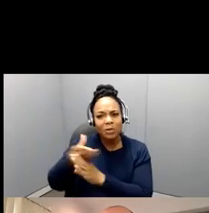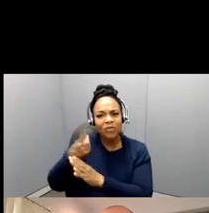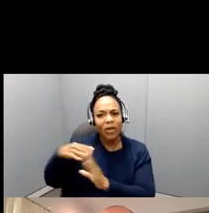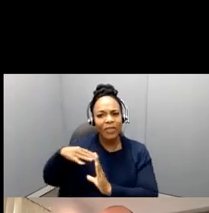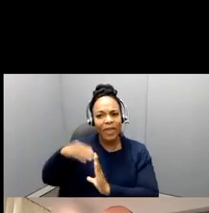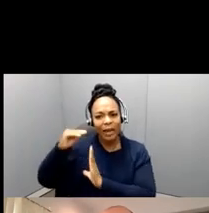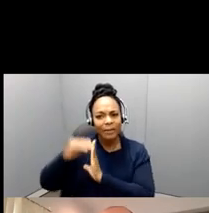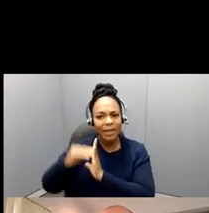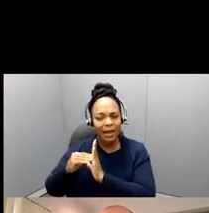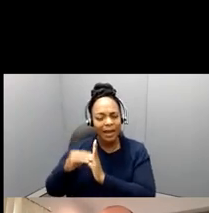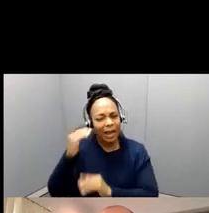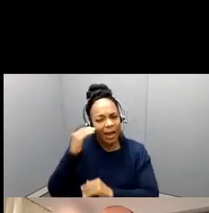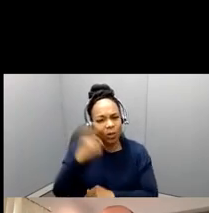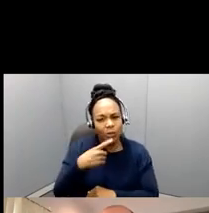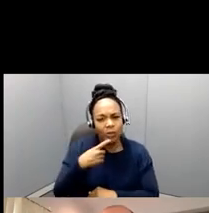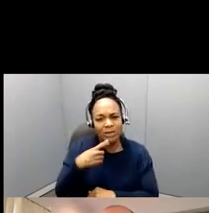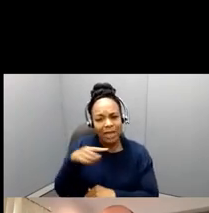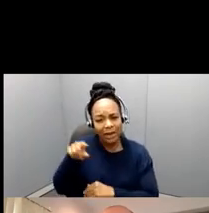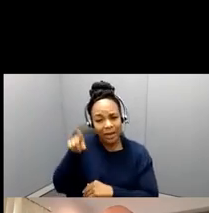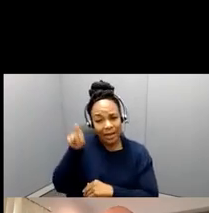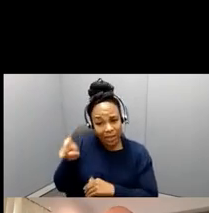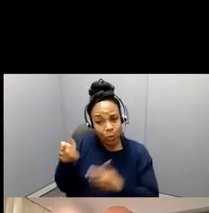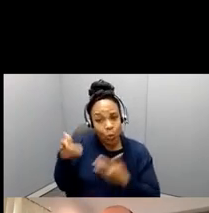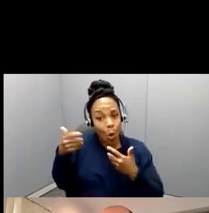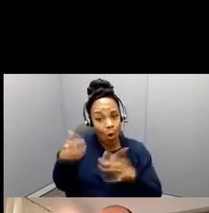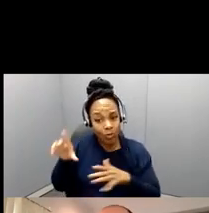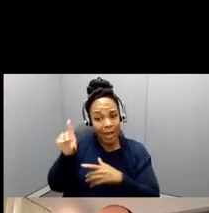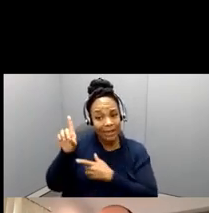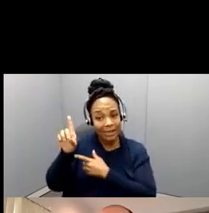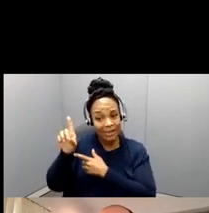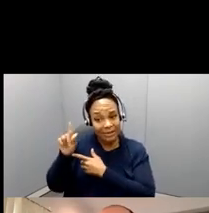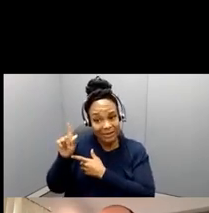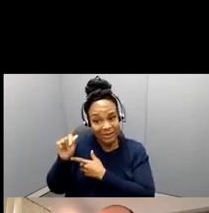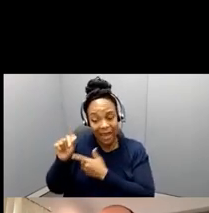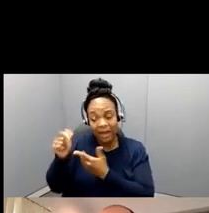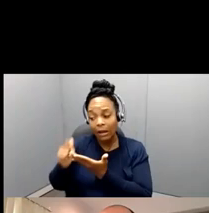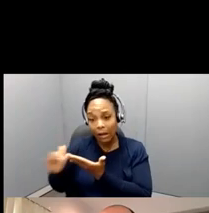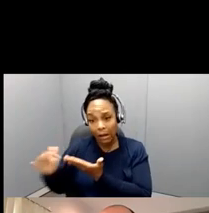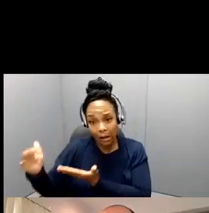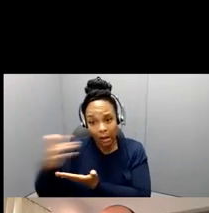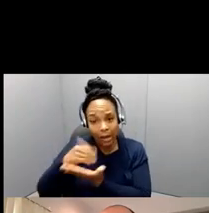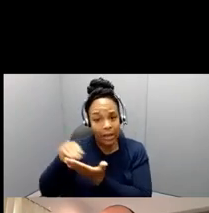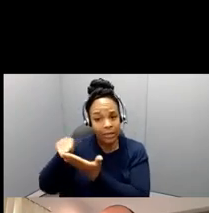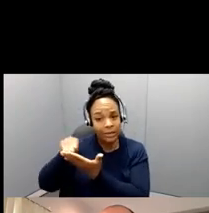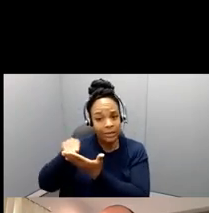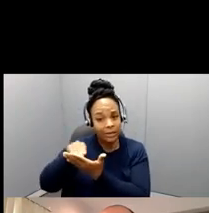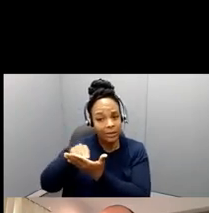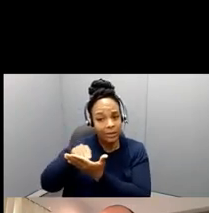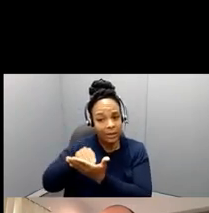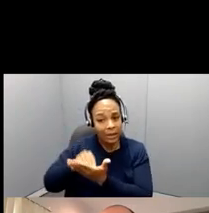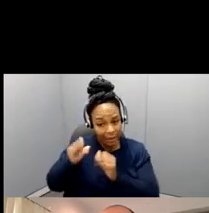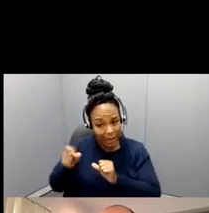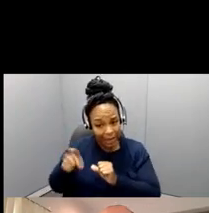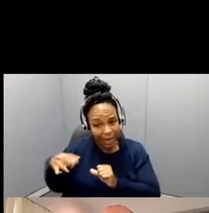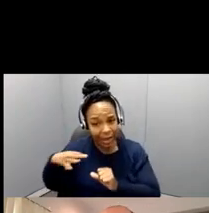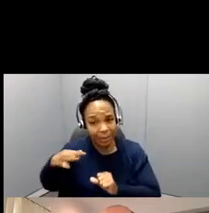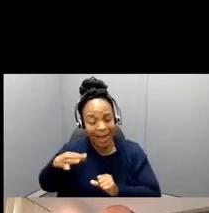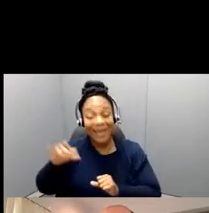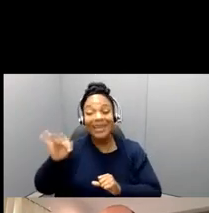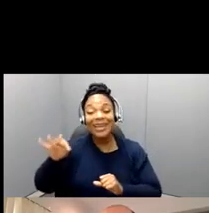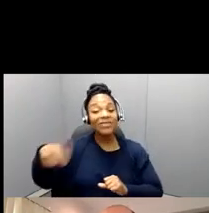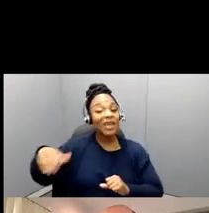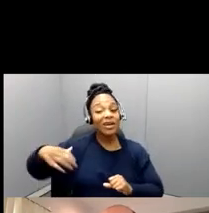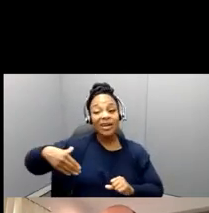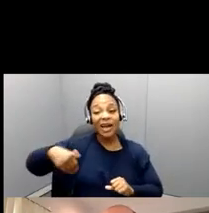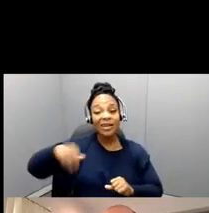if they can apply, if they're, you know, not quite up to candidacy, but will be during the start of the, the